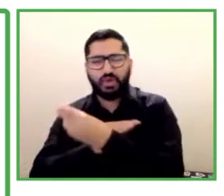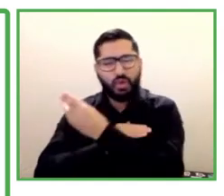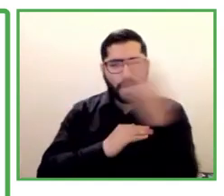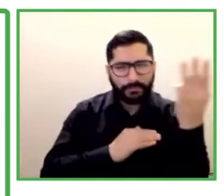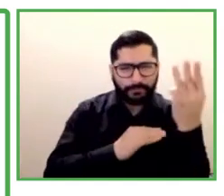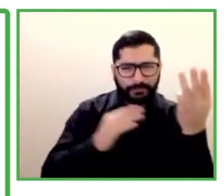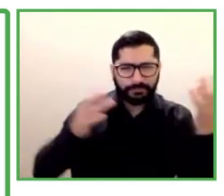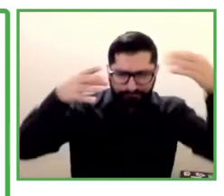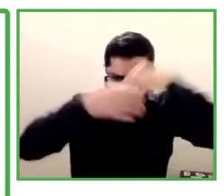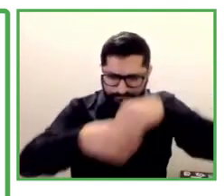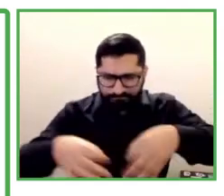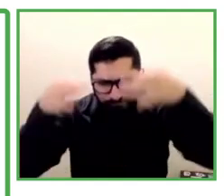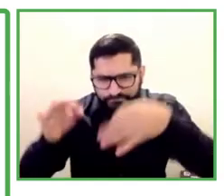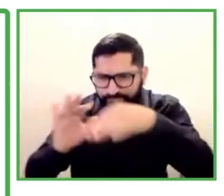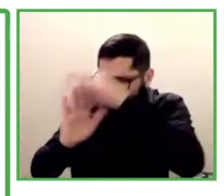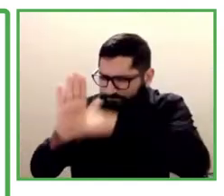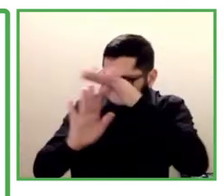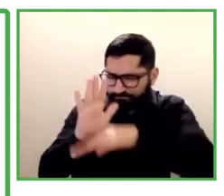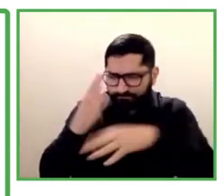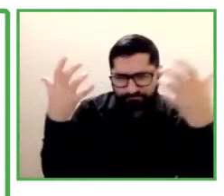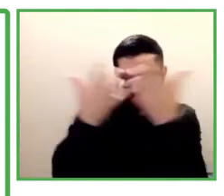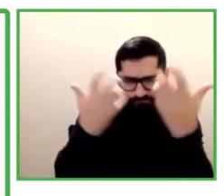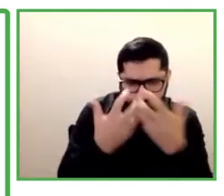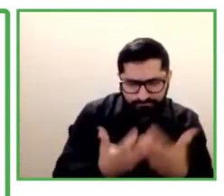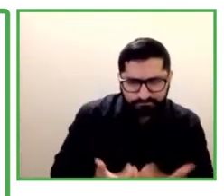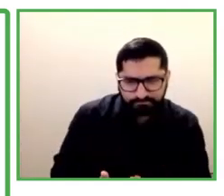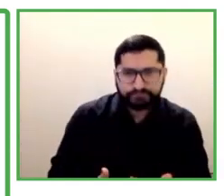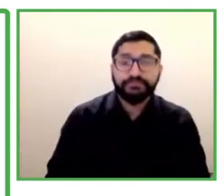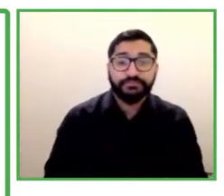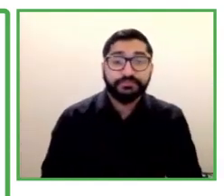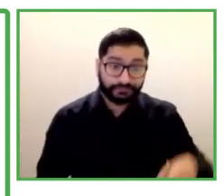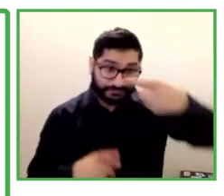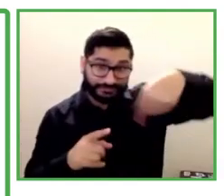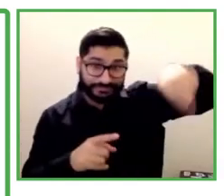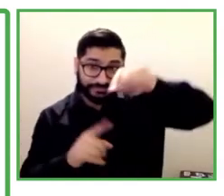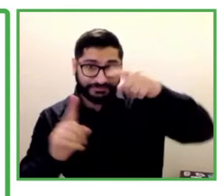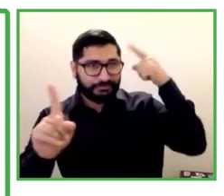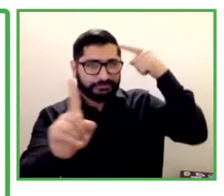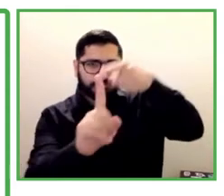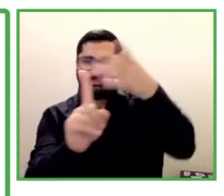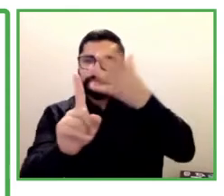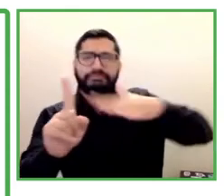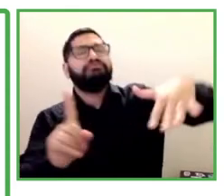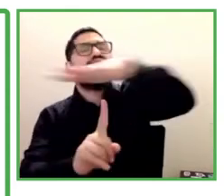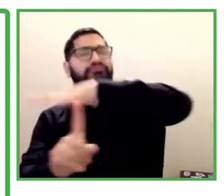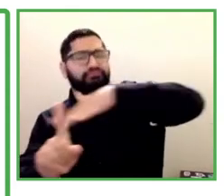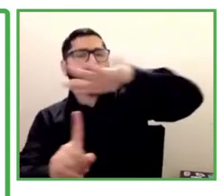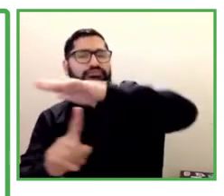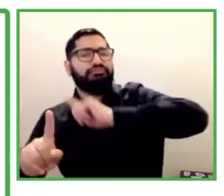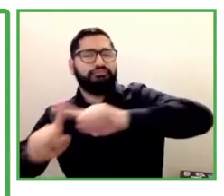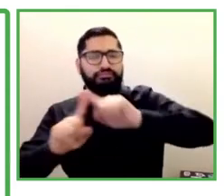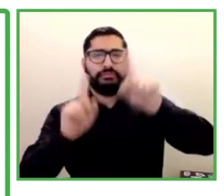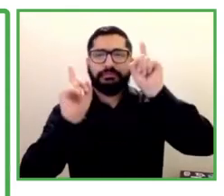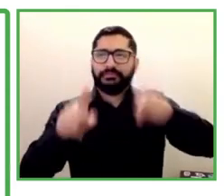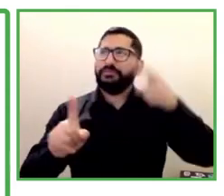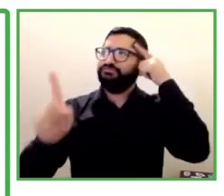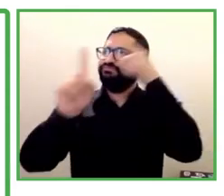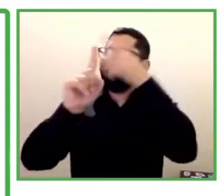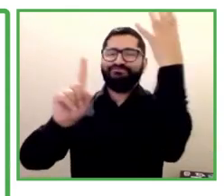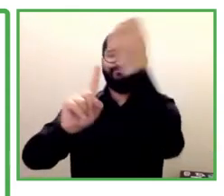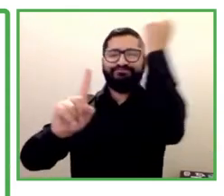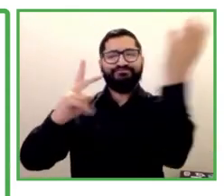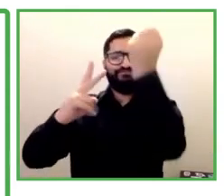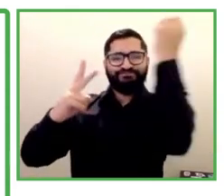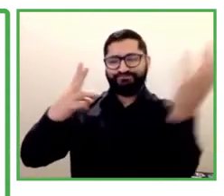precedence over the physical accessibility. Employers were advised to invest in technology solutions such as provision of